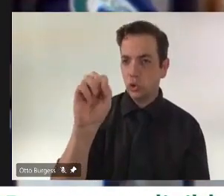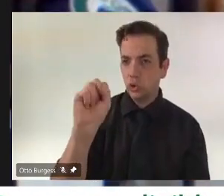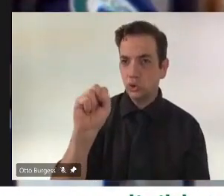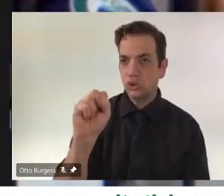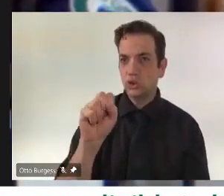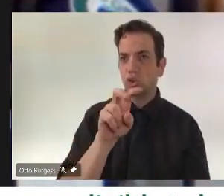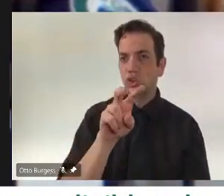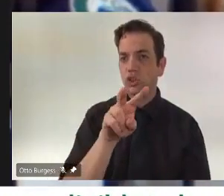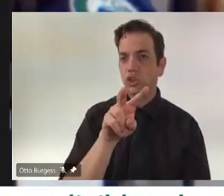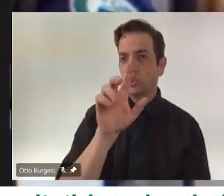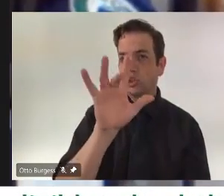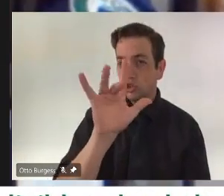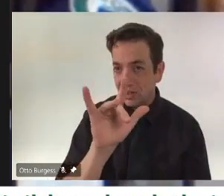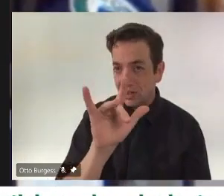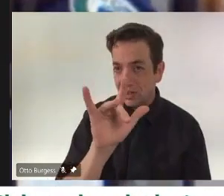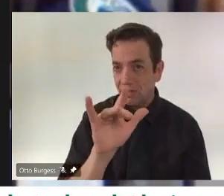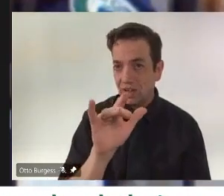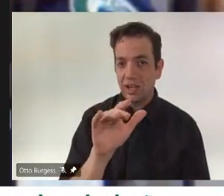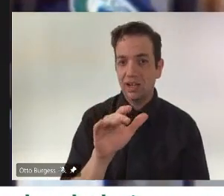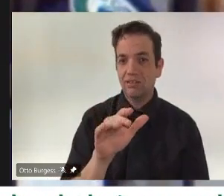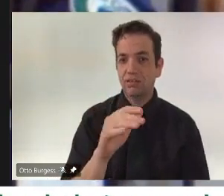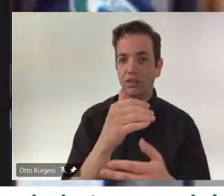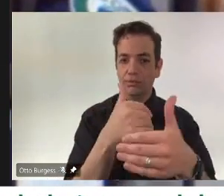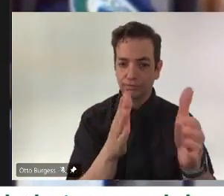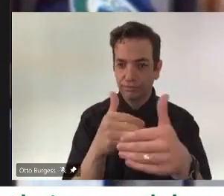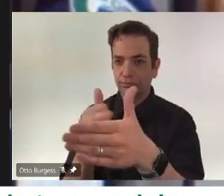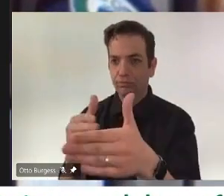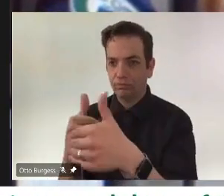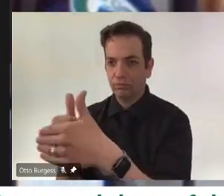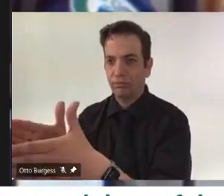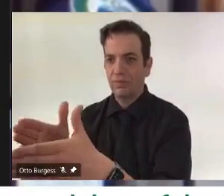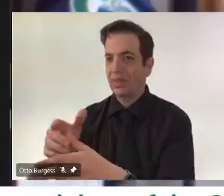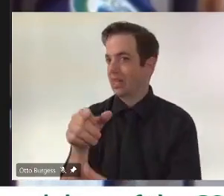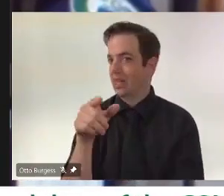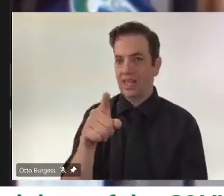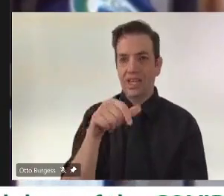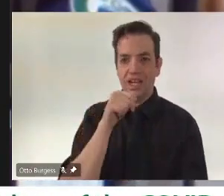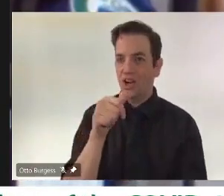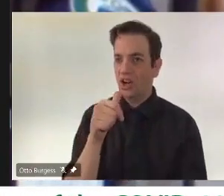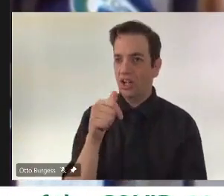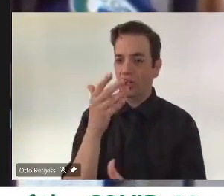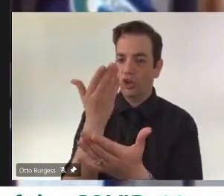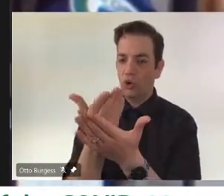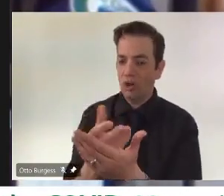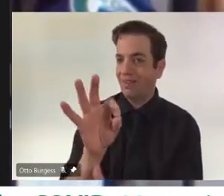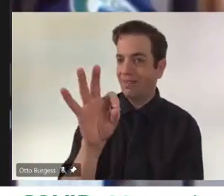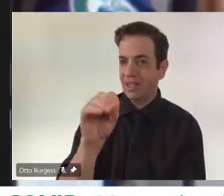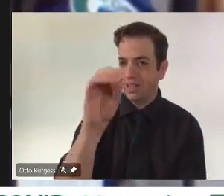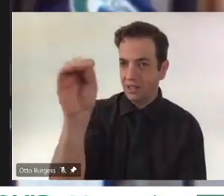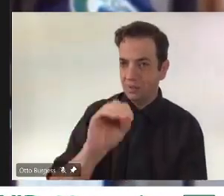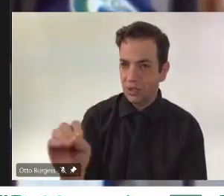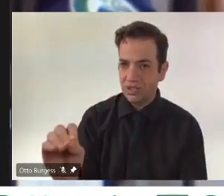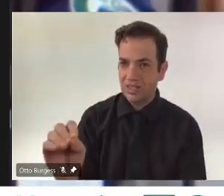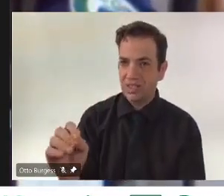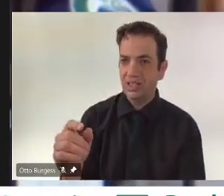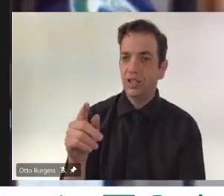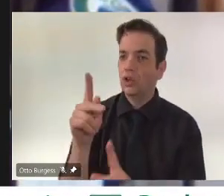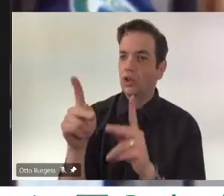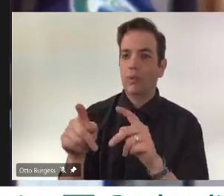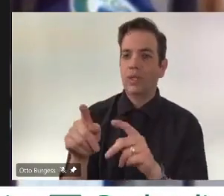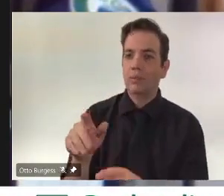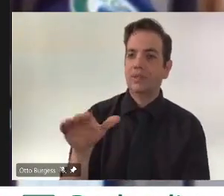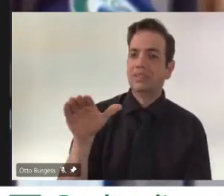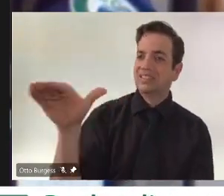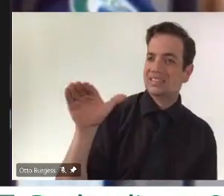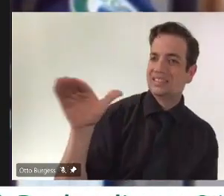it was something we heard about as government. I heard about it as the MLA administer that that we needed to perhaps take a second look at that. And, you know, because